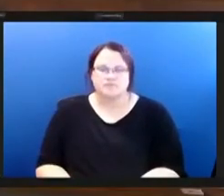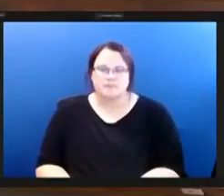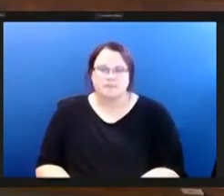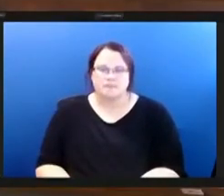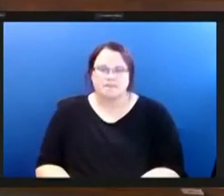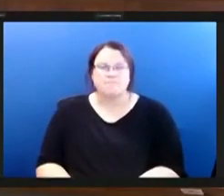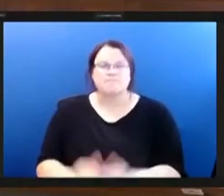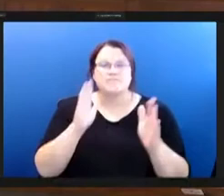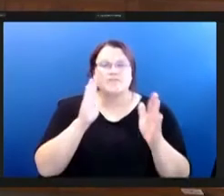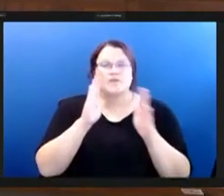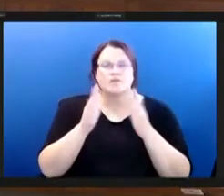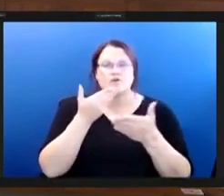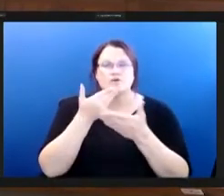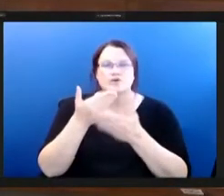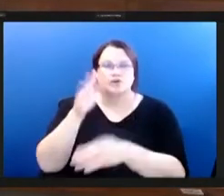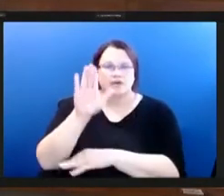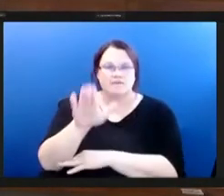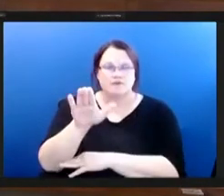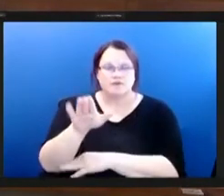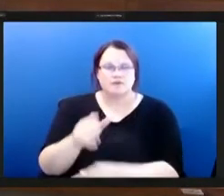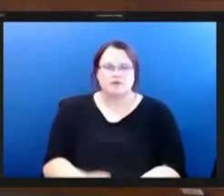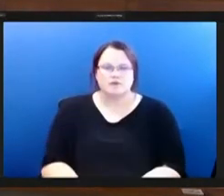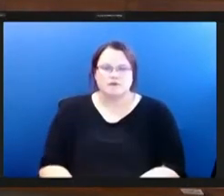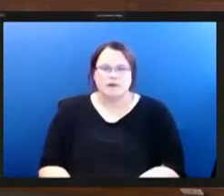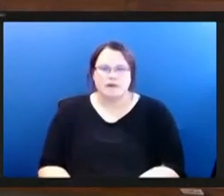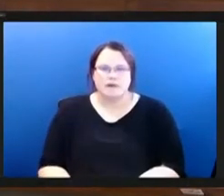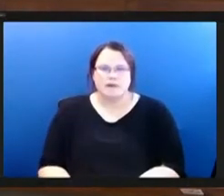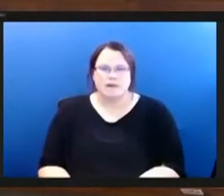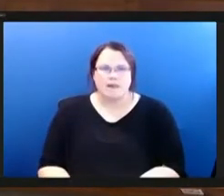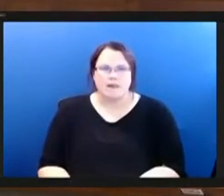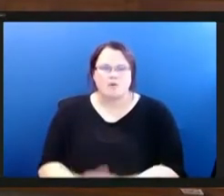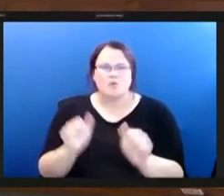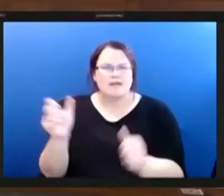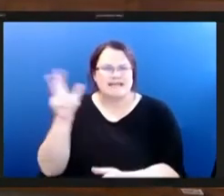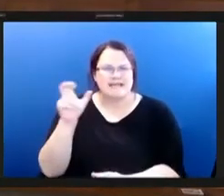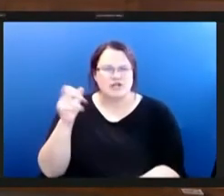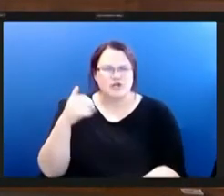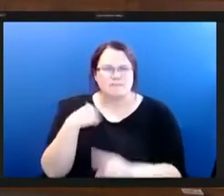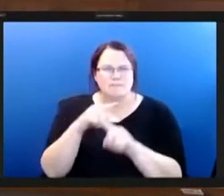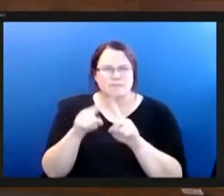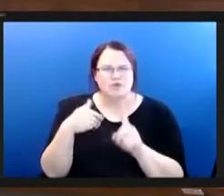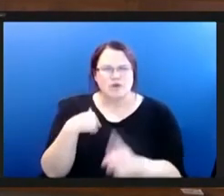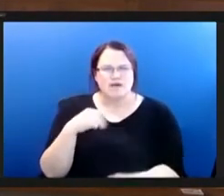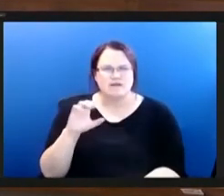hello good afternoon hi we can hear you you have a bit of an echo